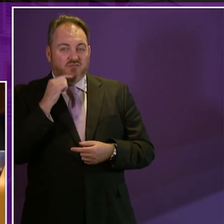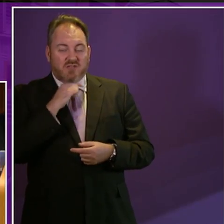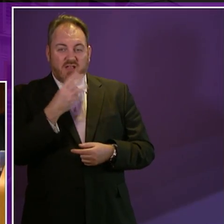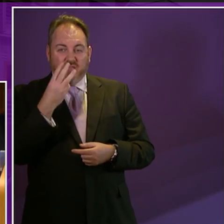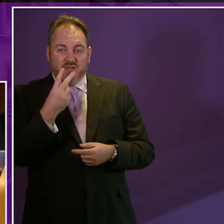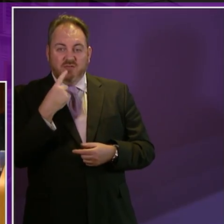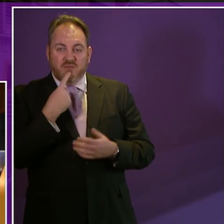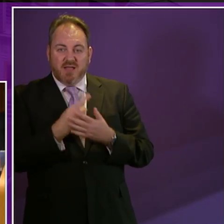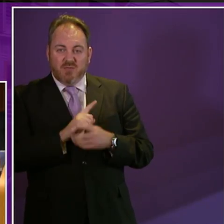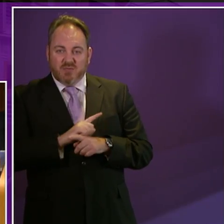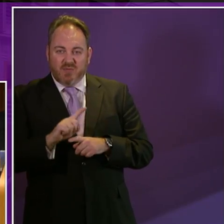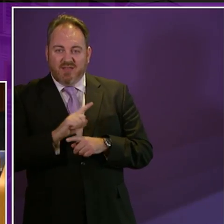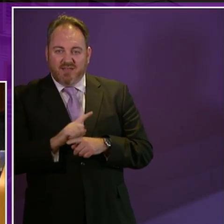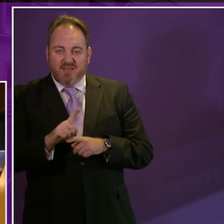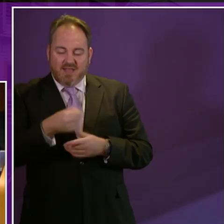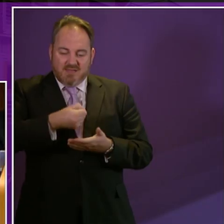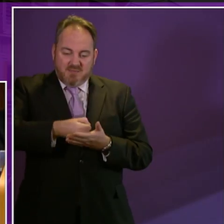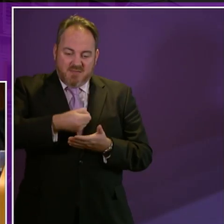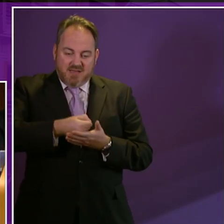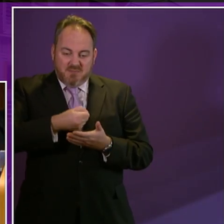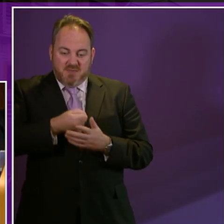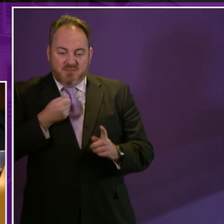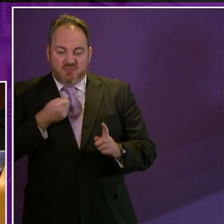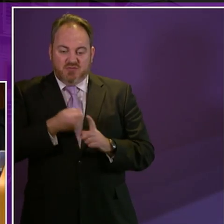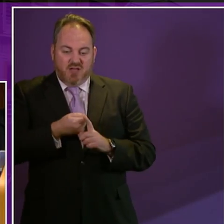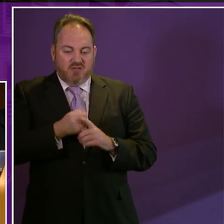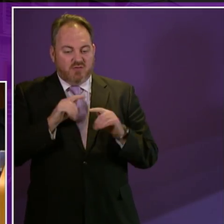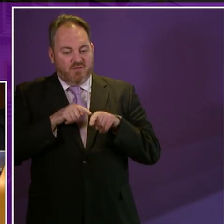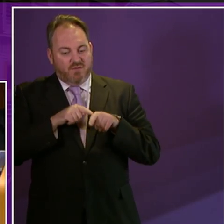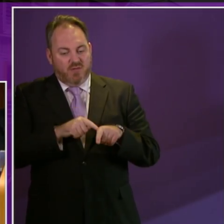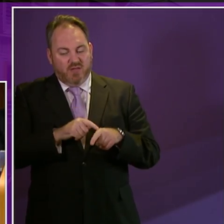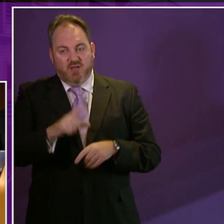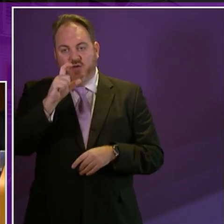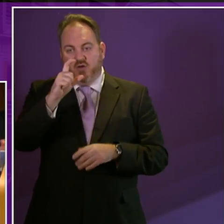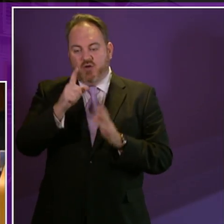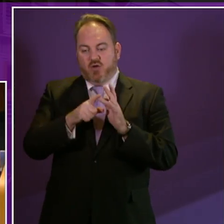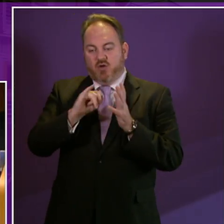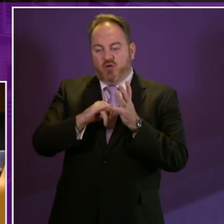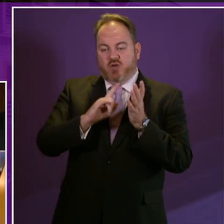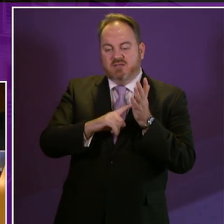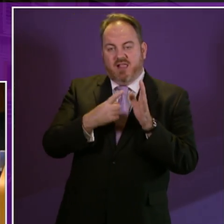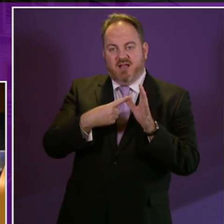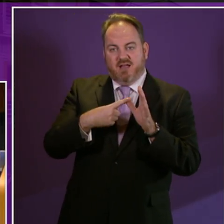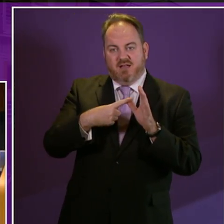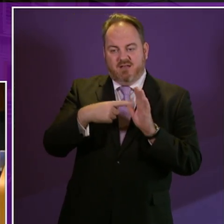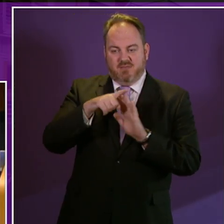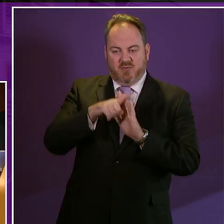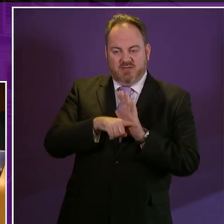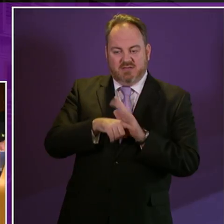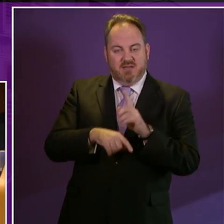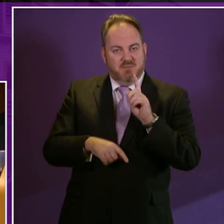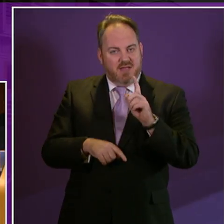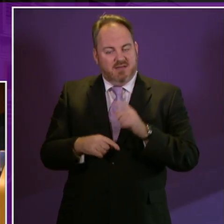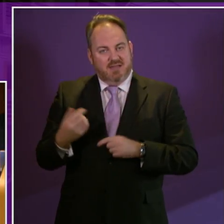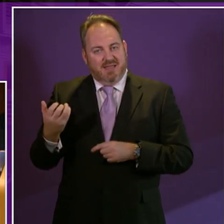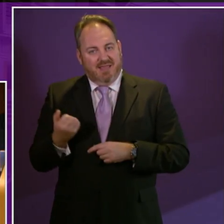week which is the causal minimum that threshold and I wanted to point out that the income tax isn't levelled on